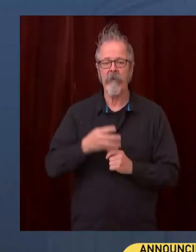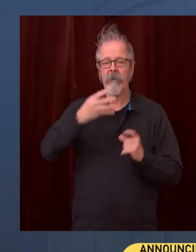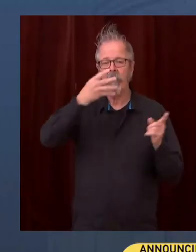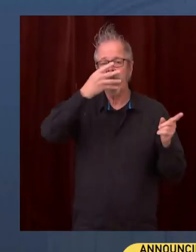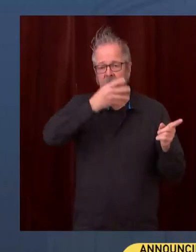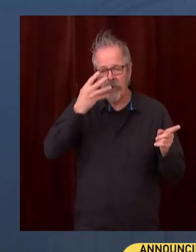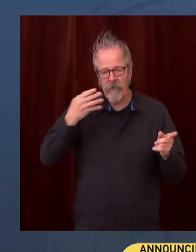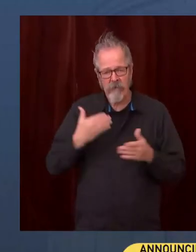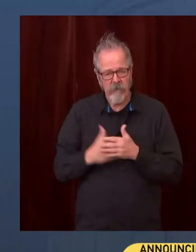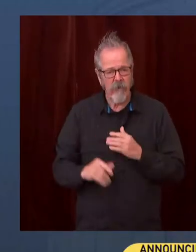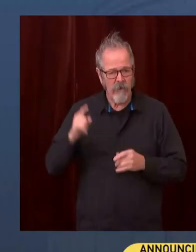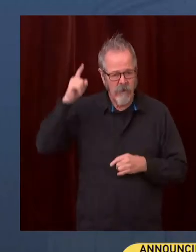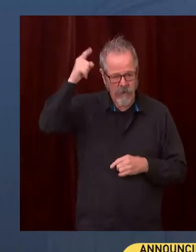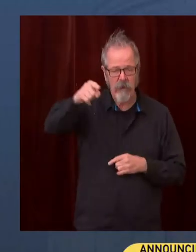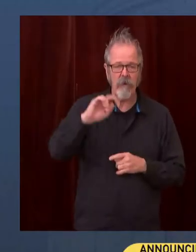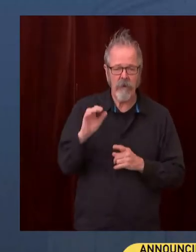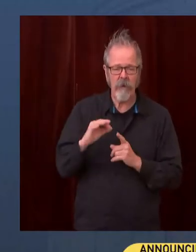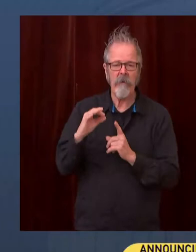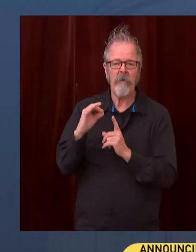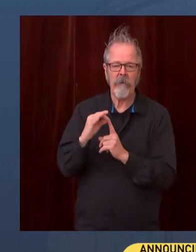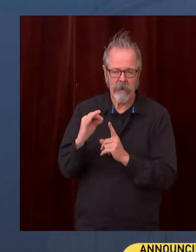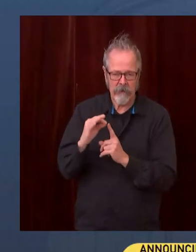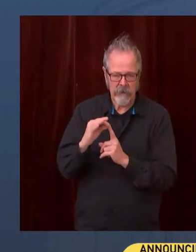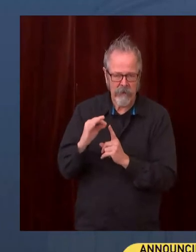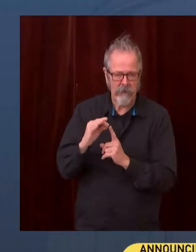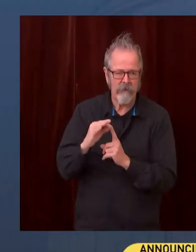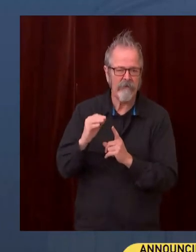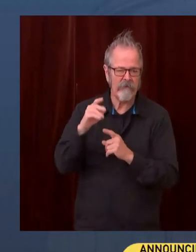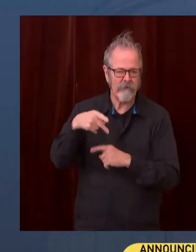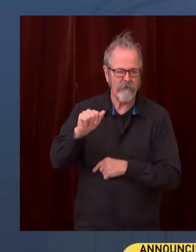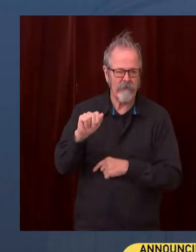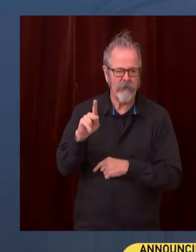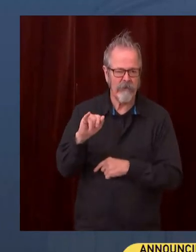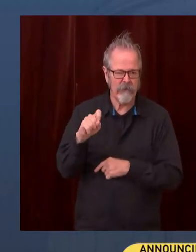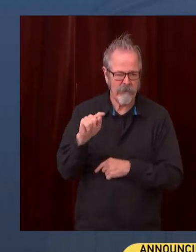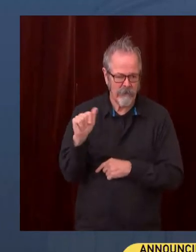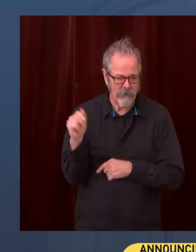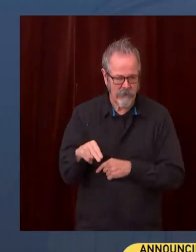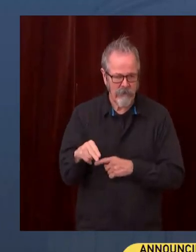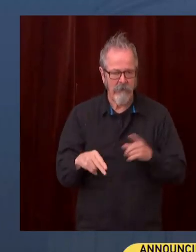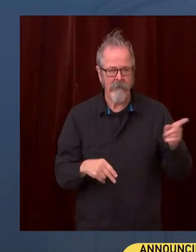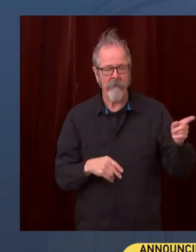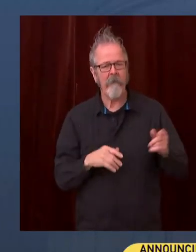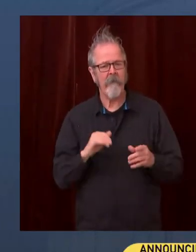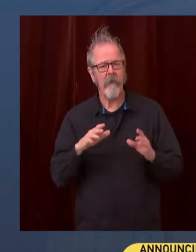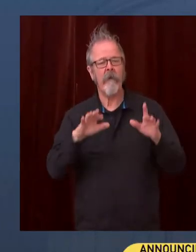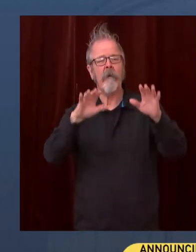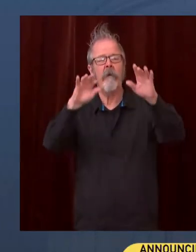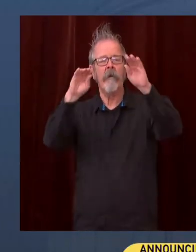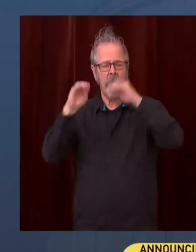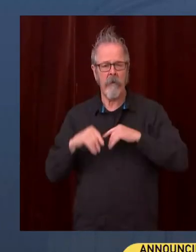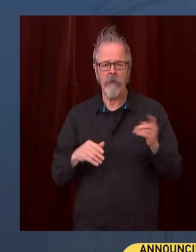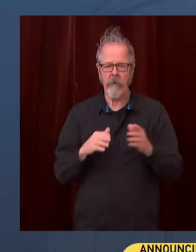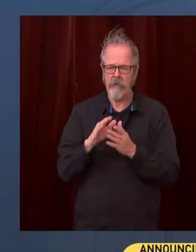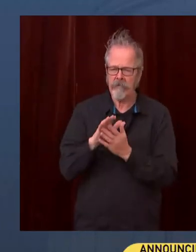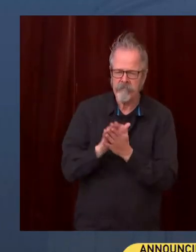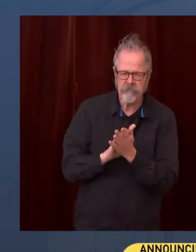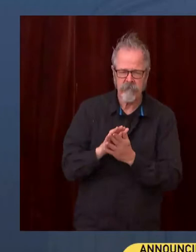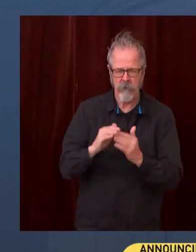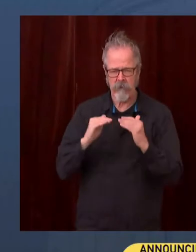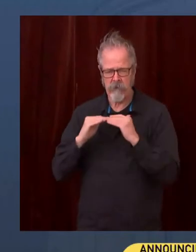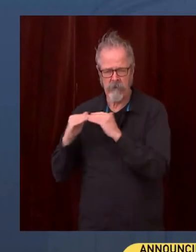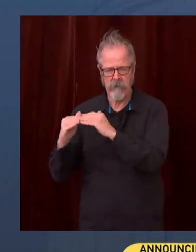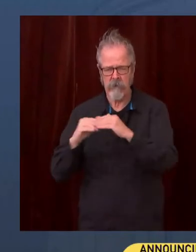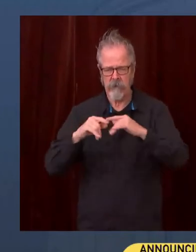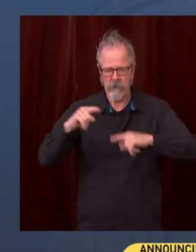in Ohio. And he has an informed appreciation for equity issues, which we are particularly appreciative of now. And